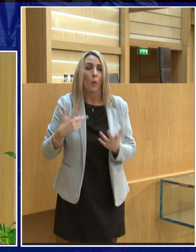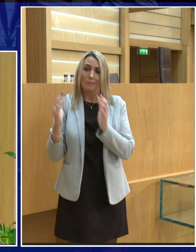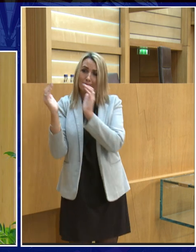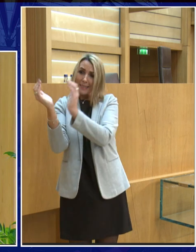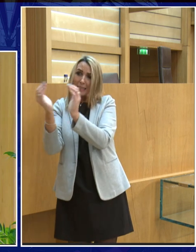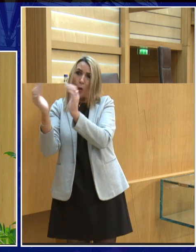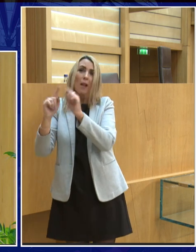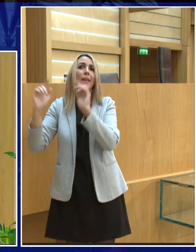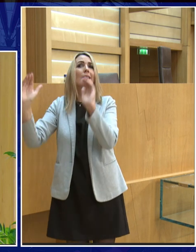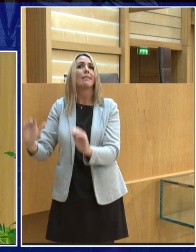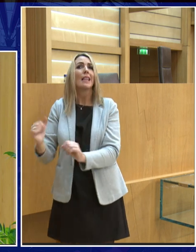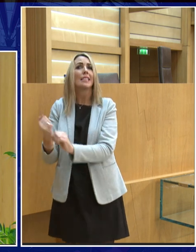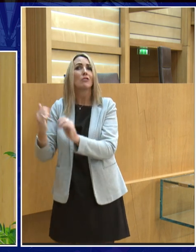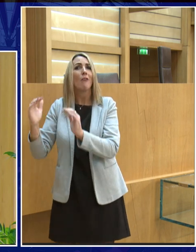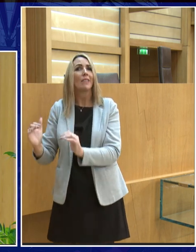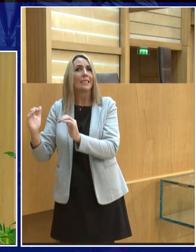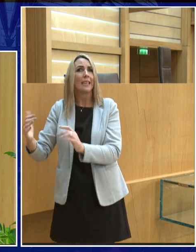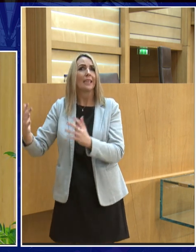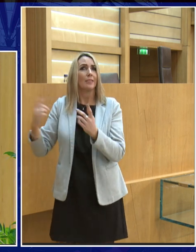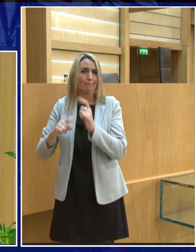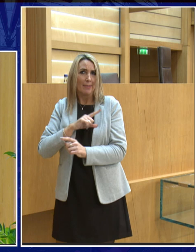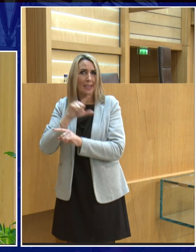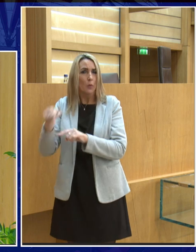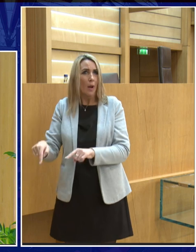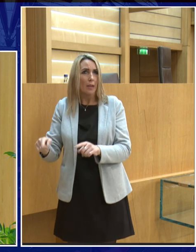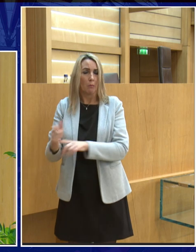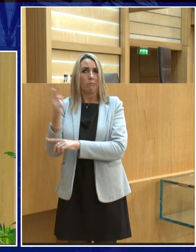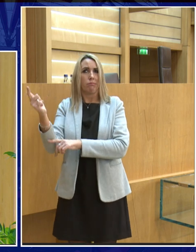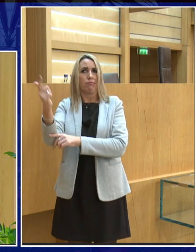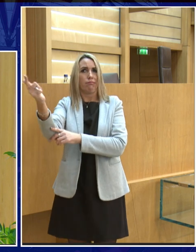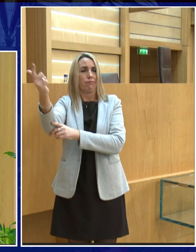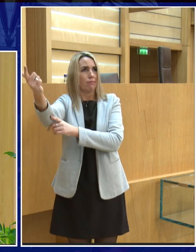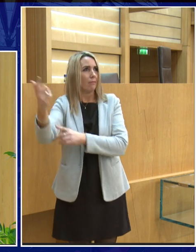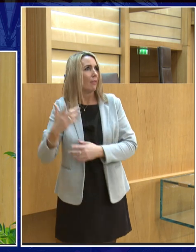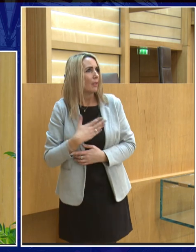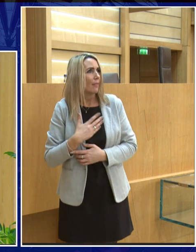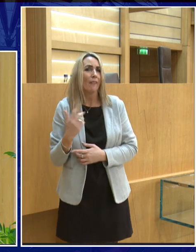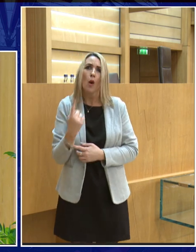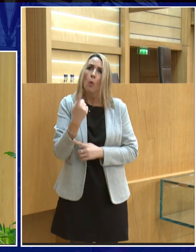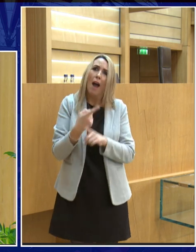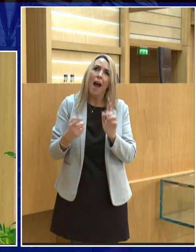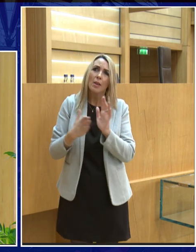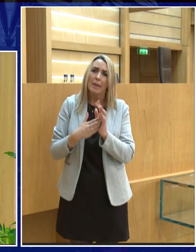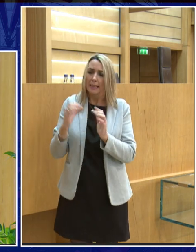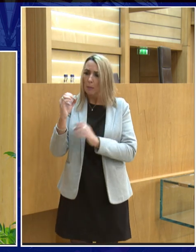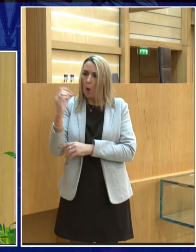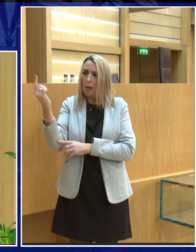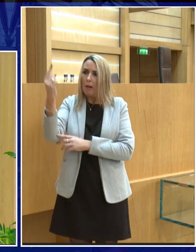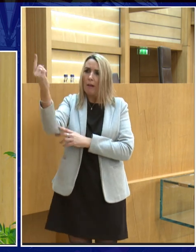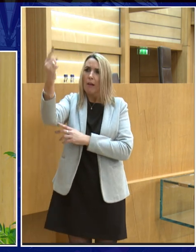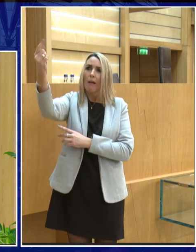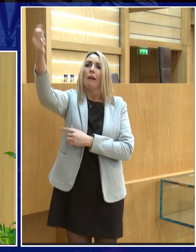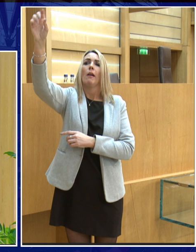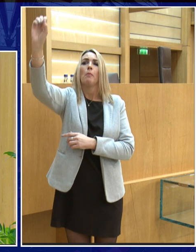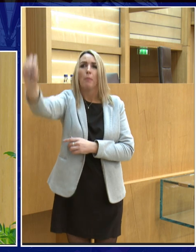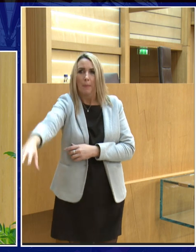and there's less gravity and there's no air resistance this ball just went and I think it was travelling for about a minute and a half before it actually landed on the